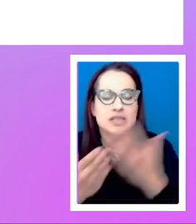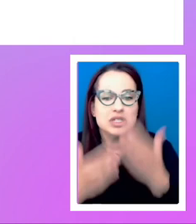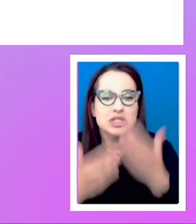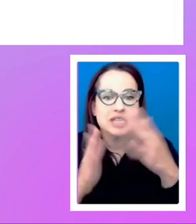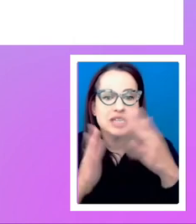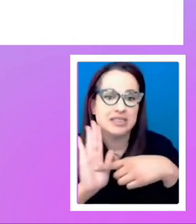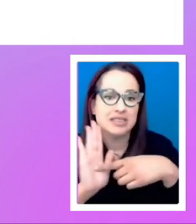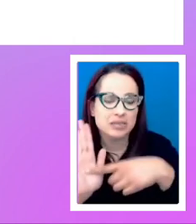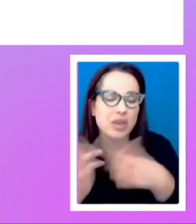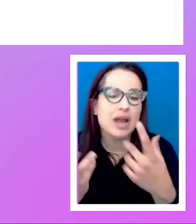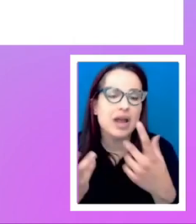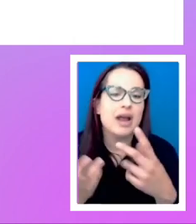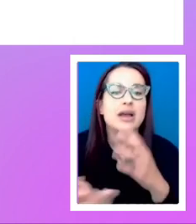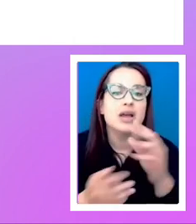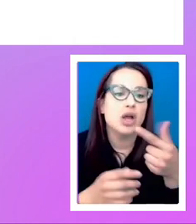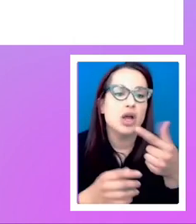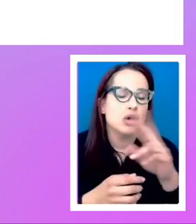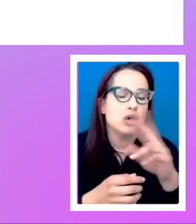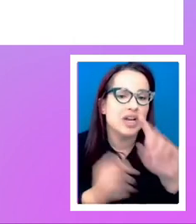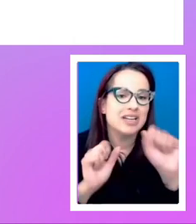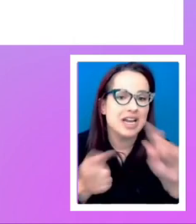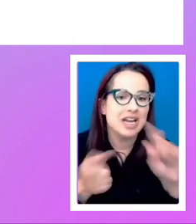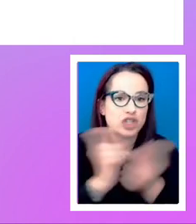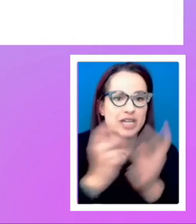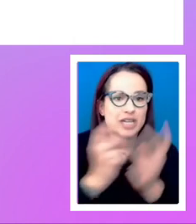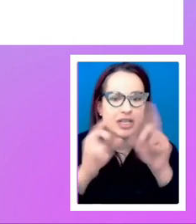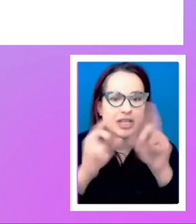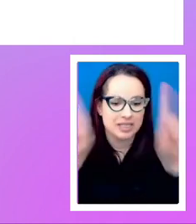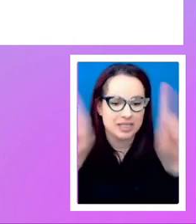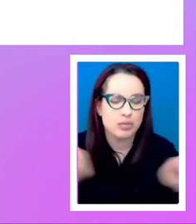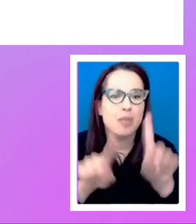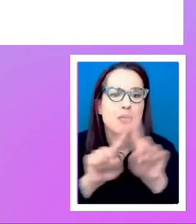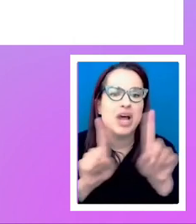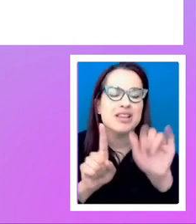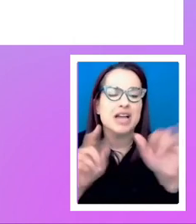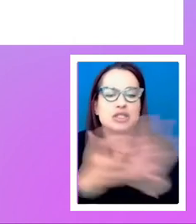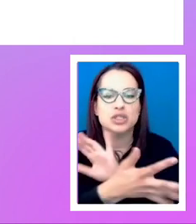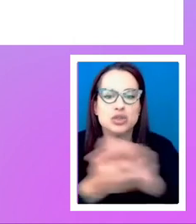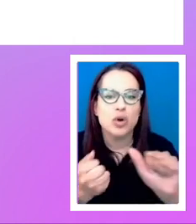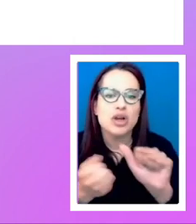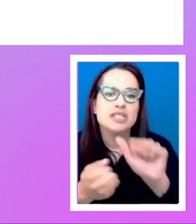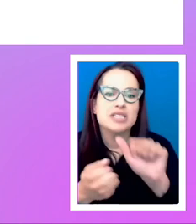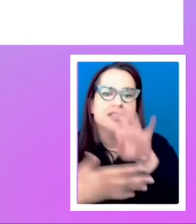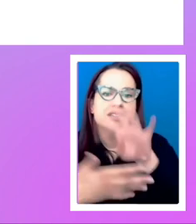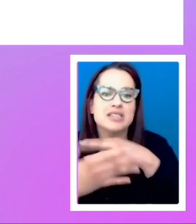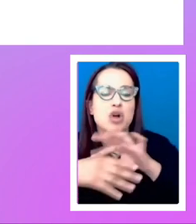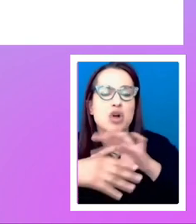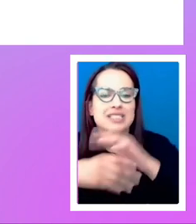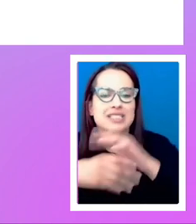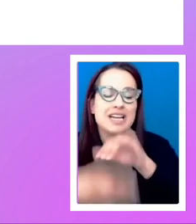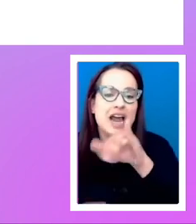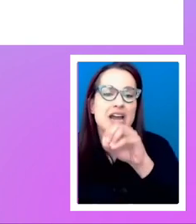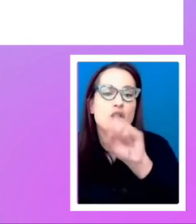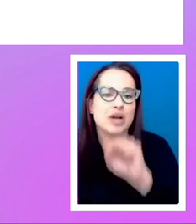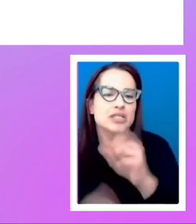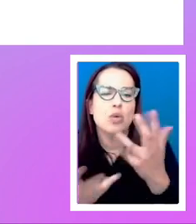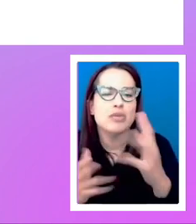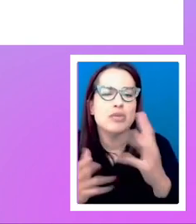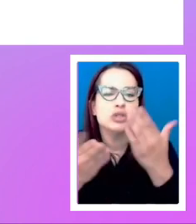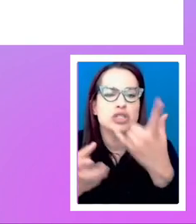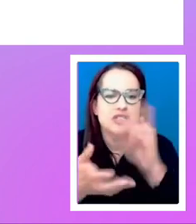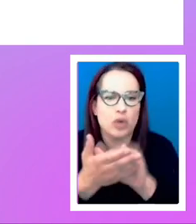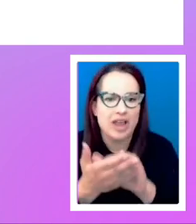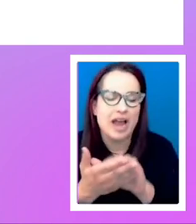display. Uh, but that destroys table semantics in iOS. What would you suggest for responsive tables on mobile, uh, for